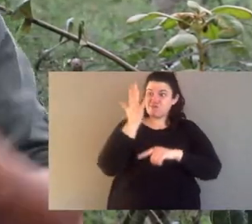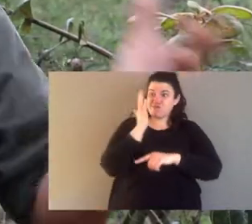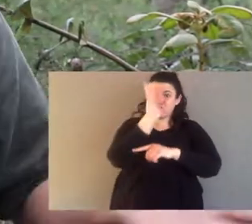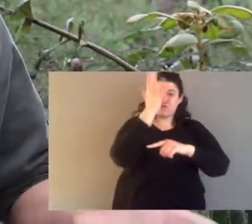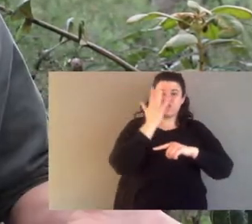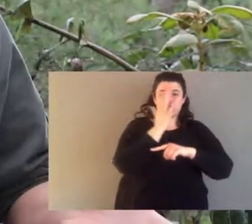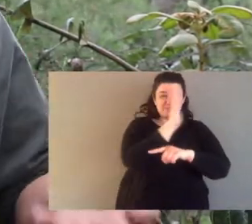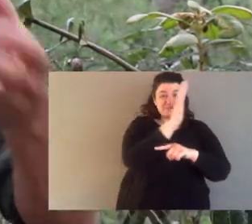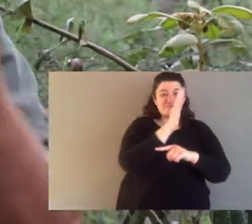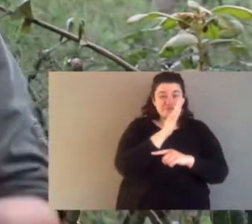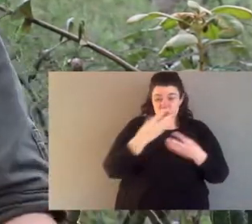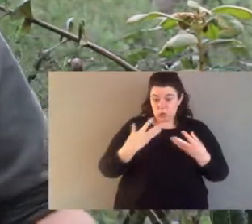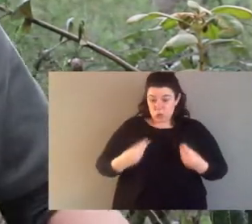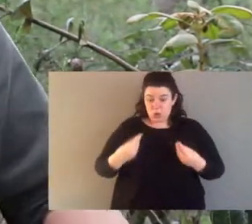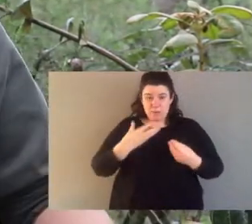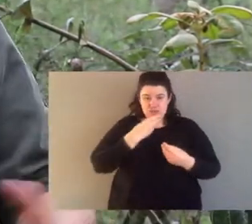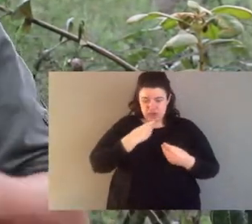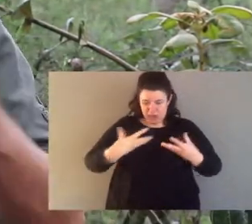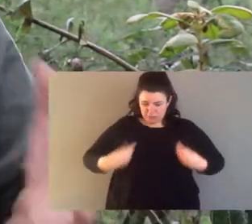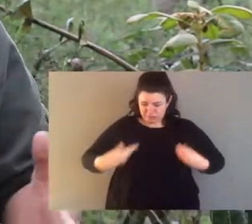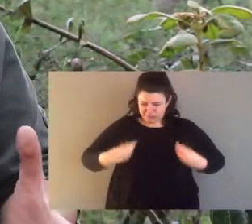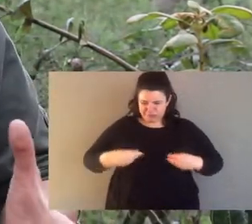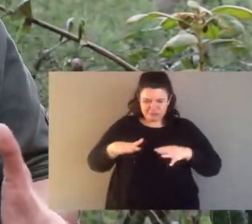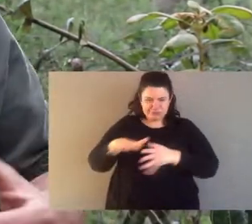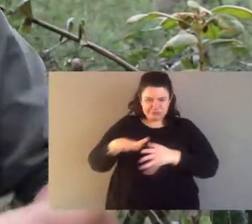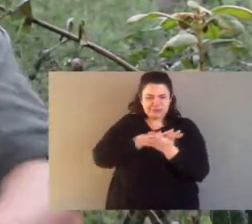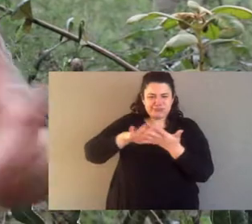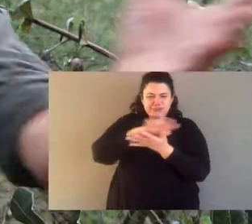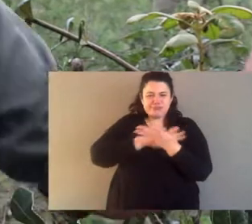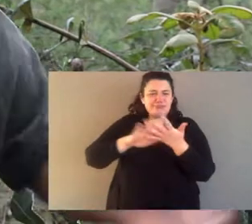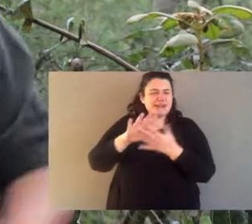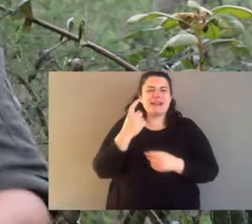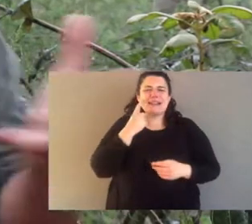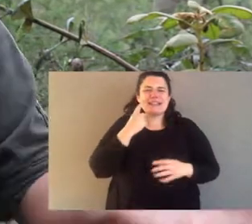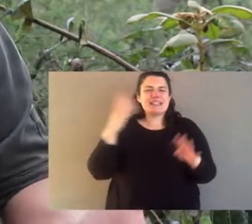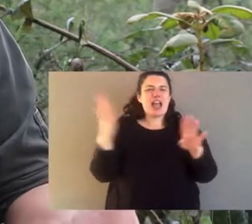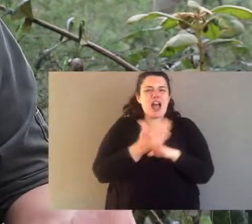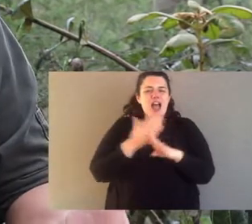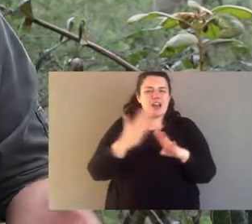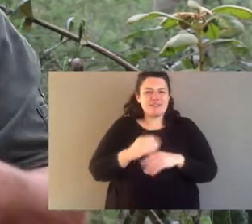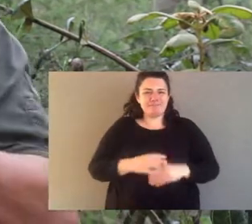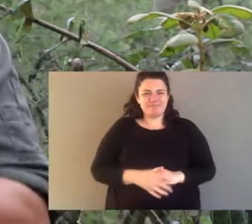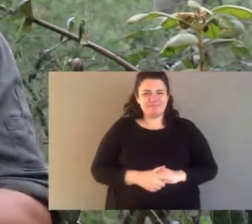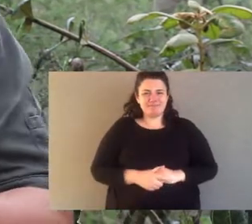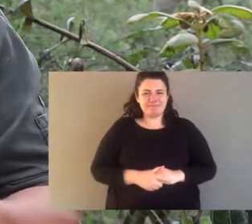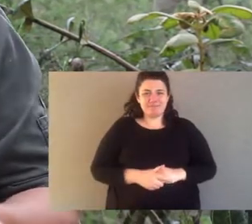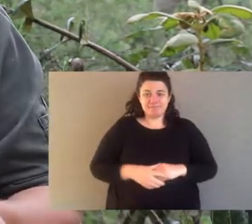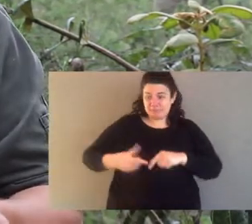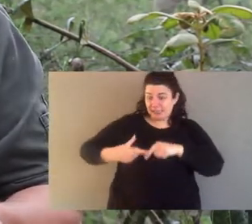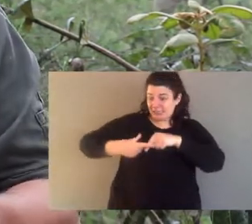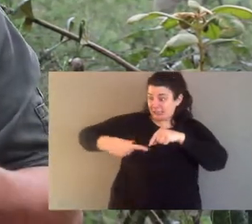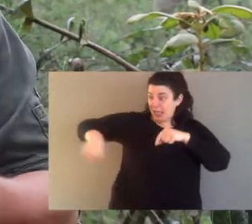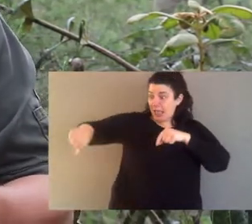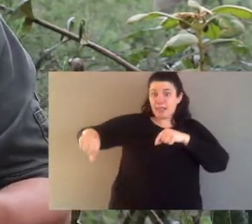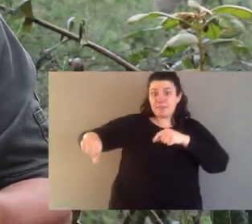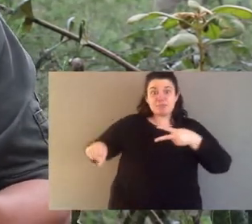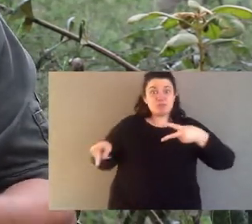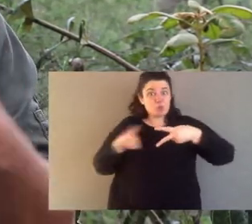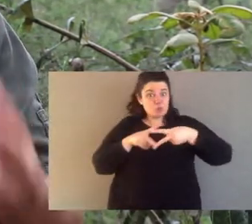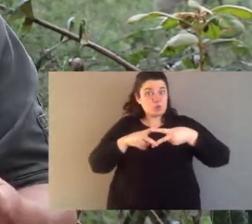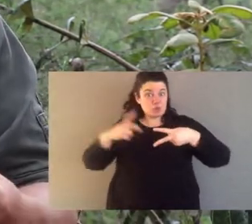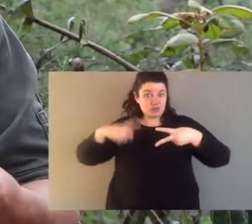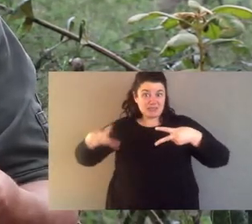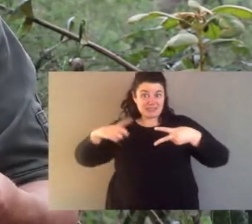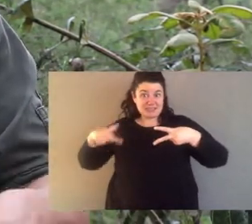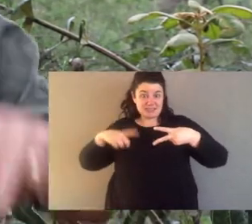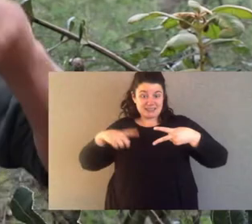wet eucalypt forests, and they blend in by having a brown coat with all of the environment. Now, they've got a tail, and that tail is used